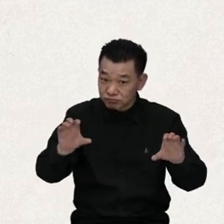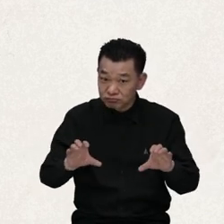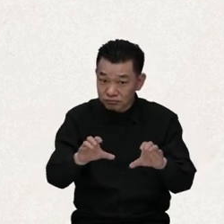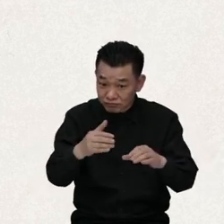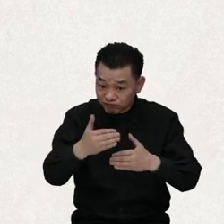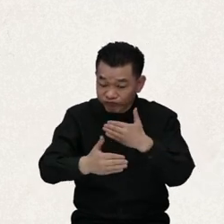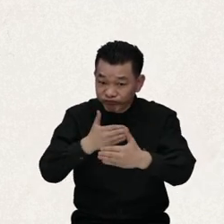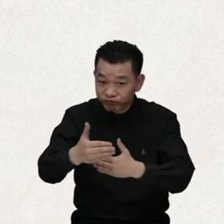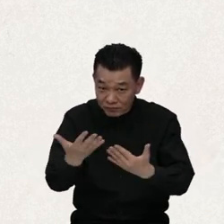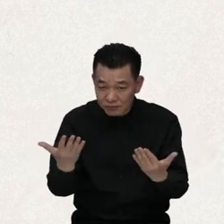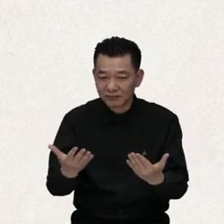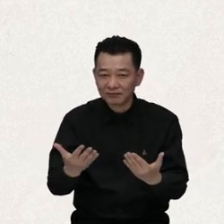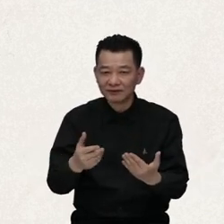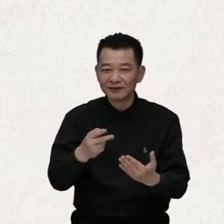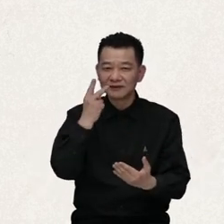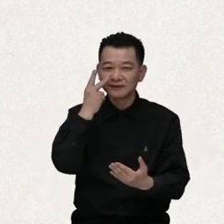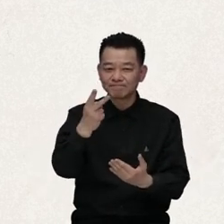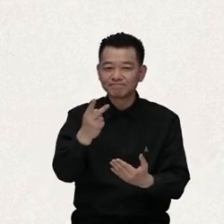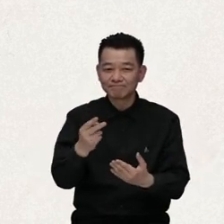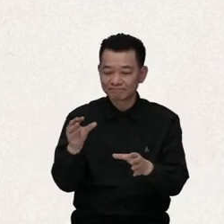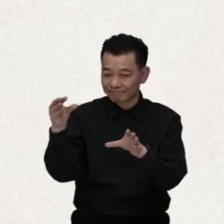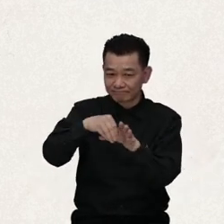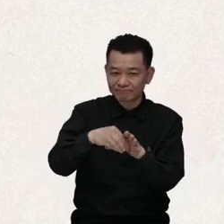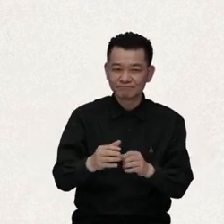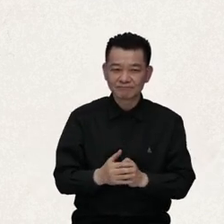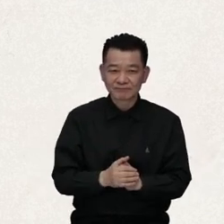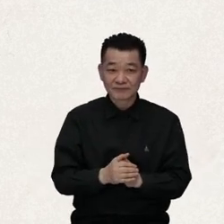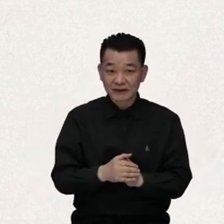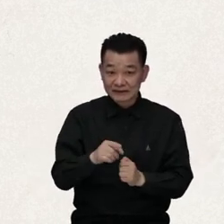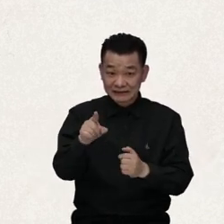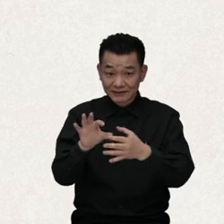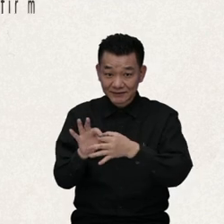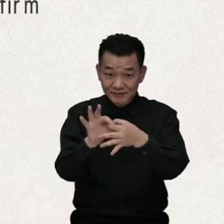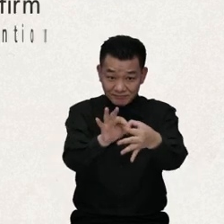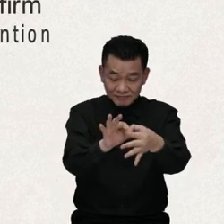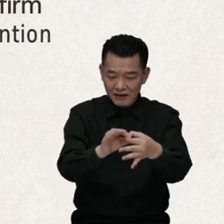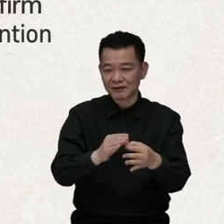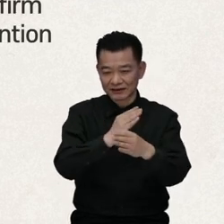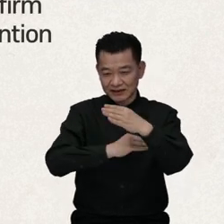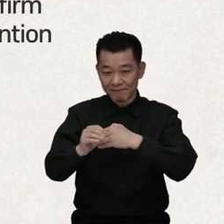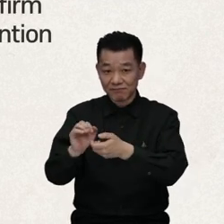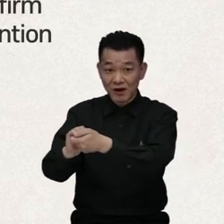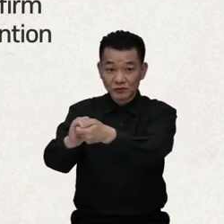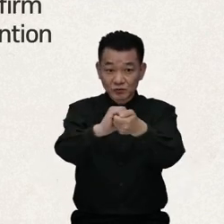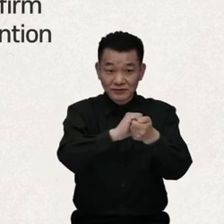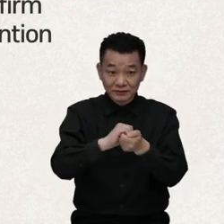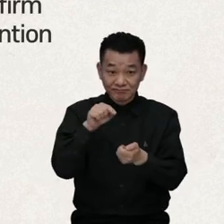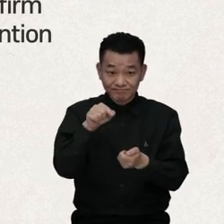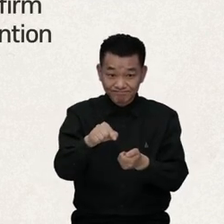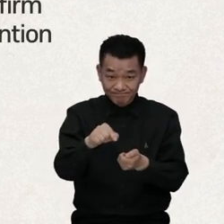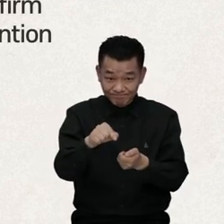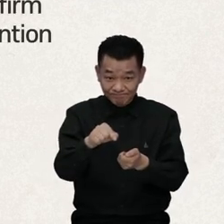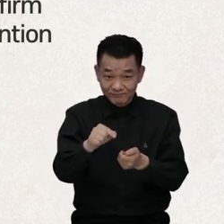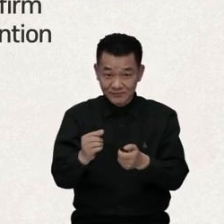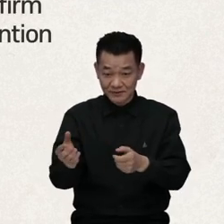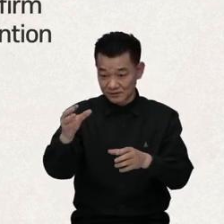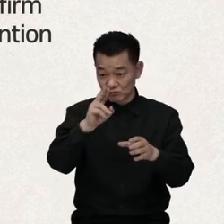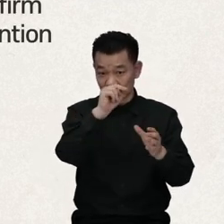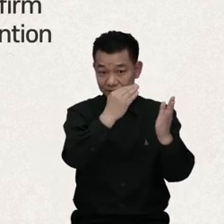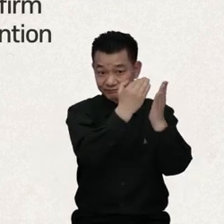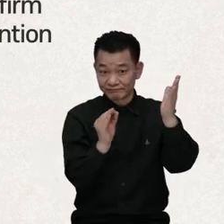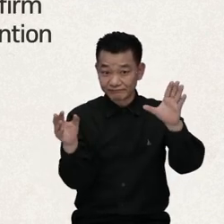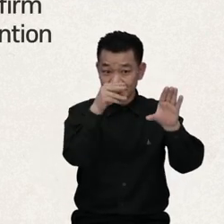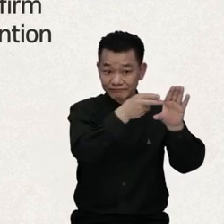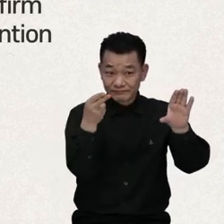in a domestic and international level. In relation, there is a clause that recommends OPDs to confirm how